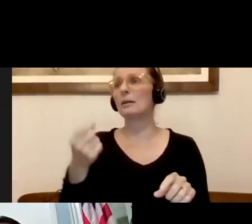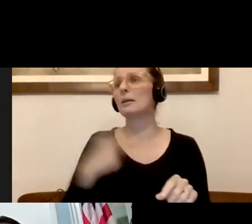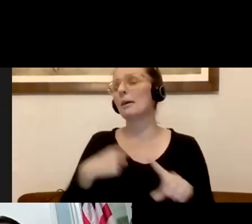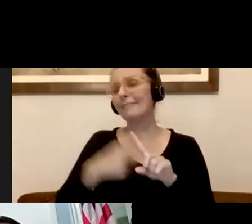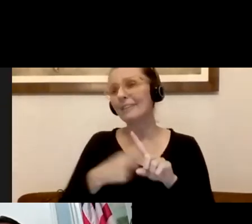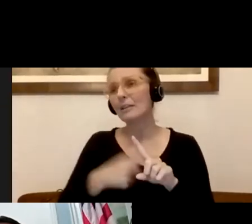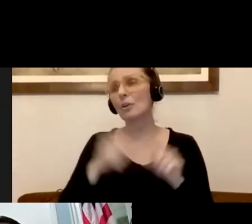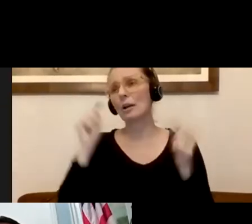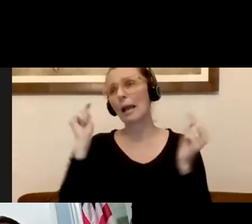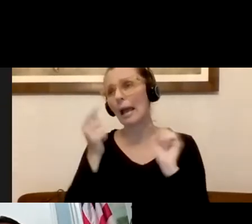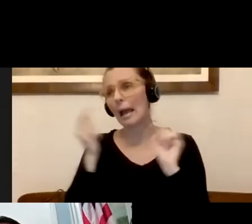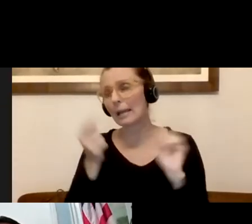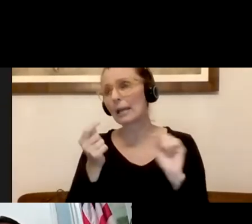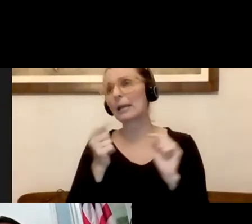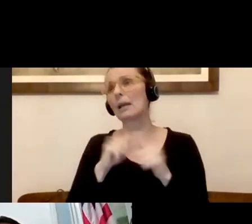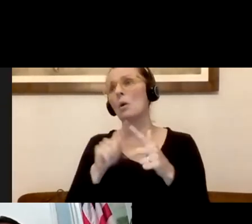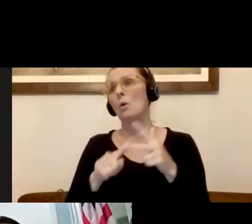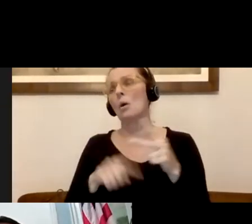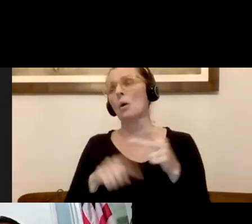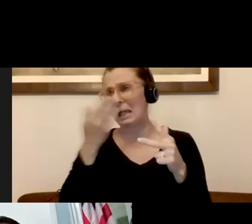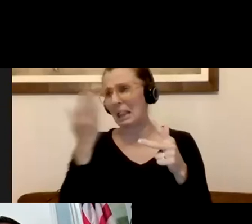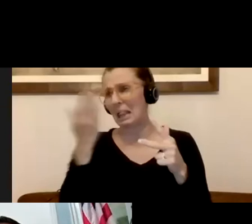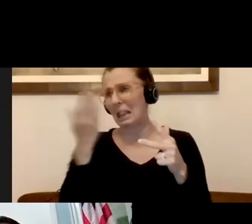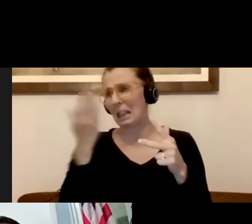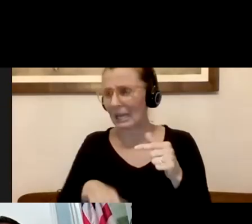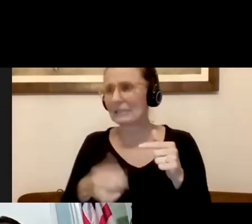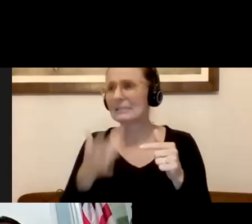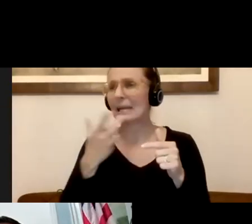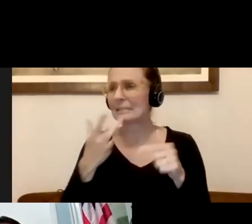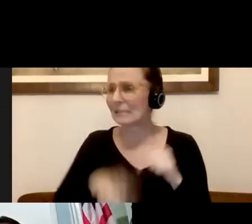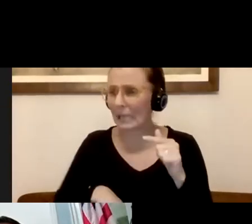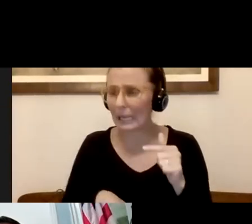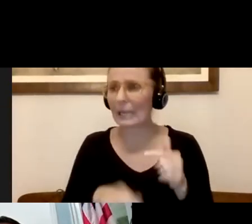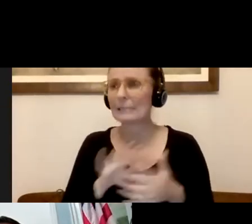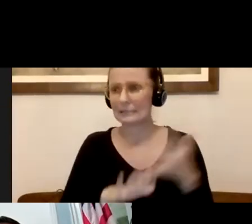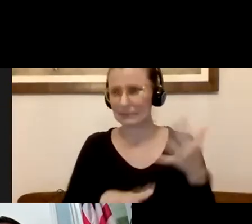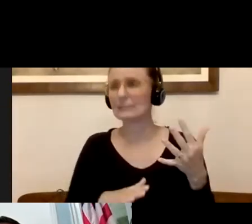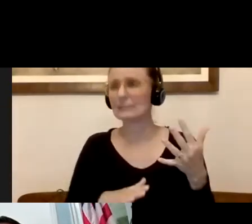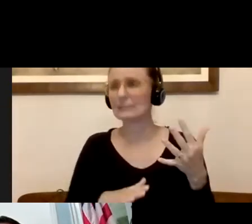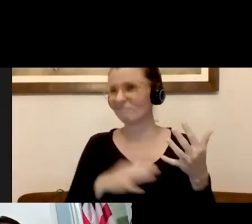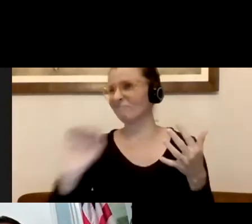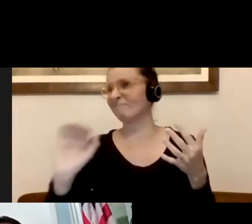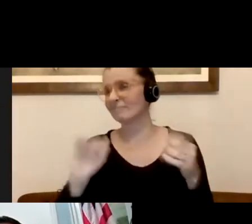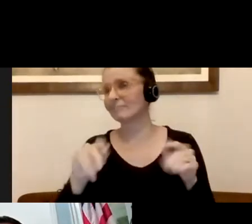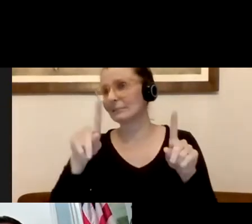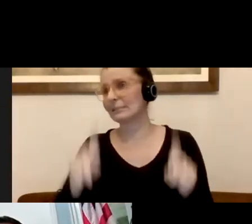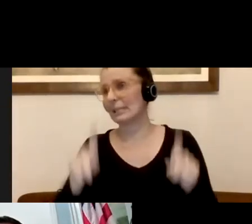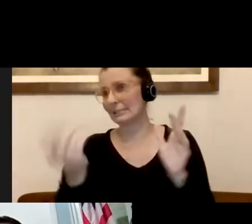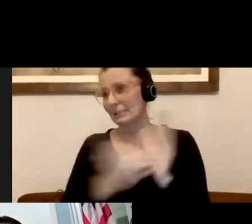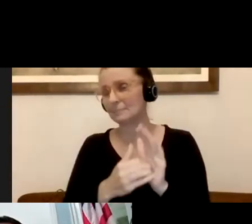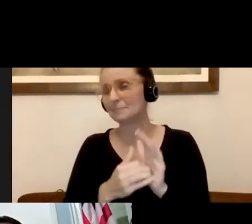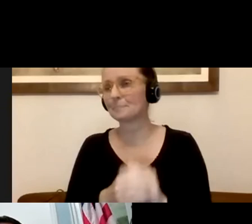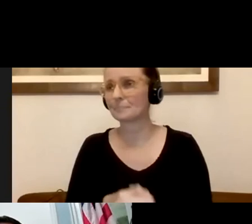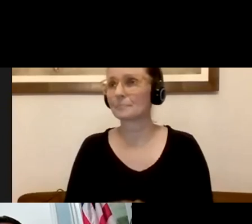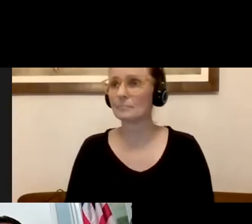headaches, or if you're losing your sense of smell and taste, then you don't want to go in and try to get tested again. So again, use